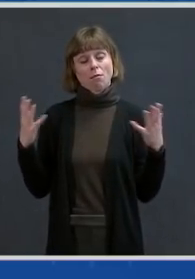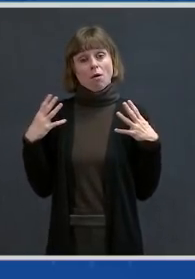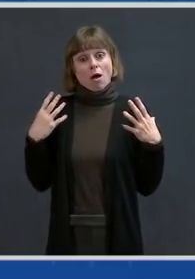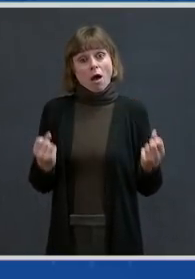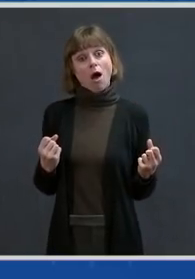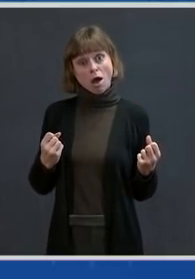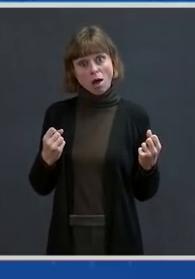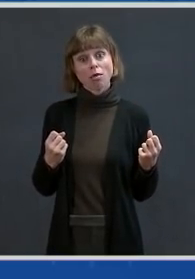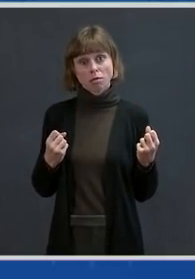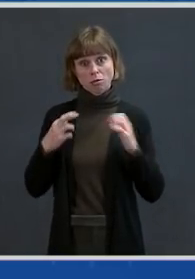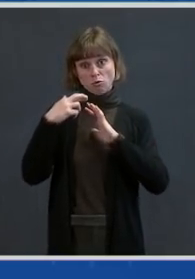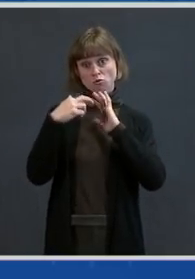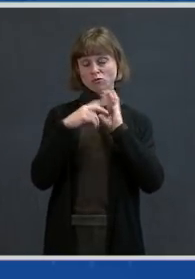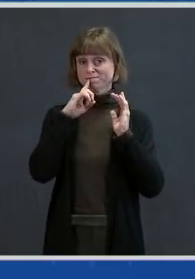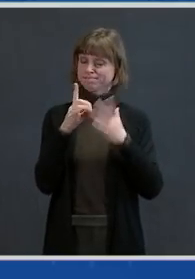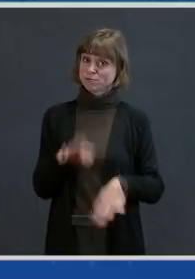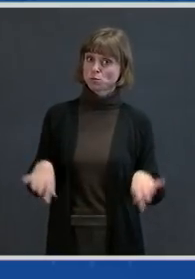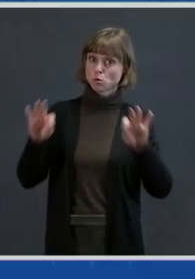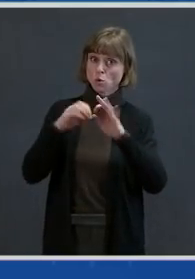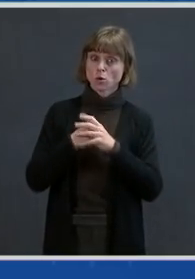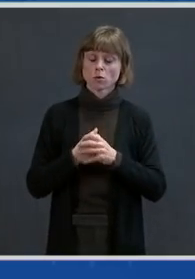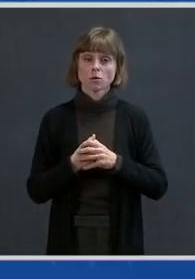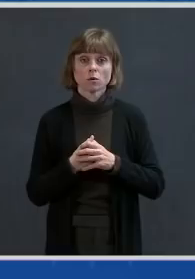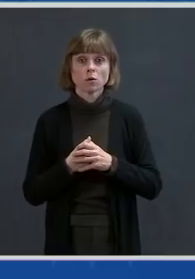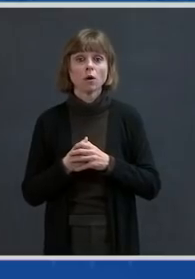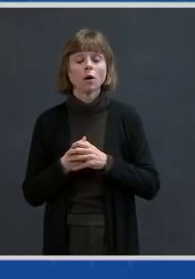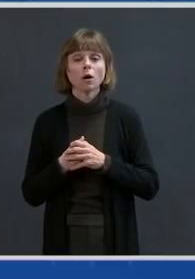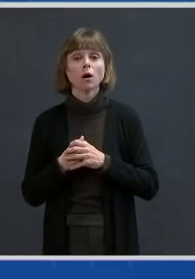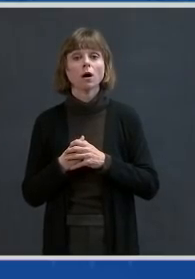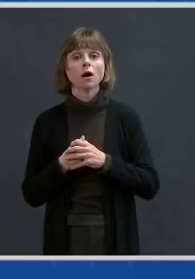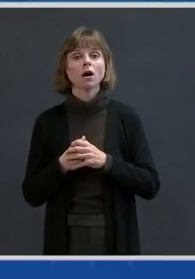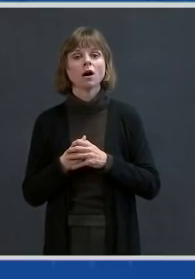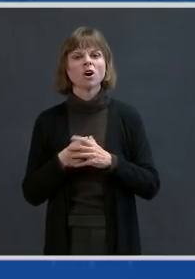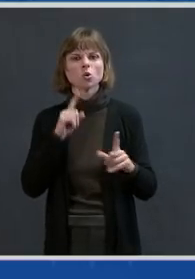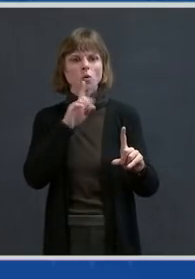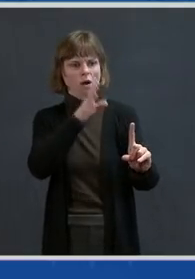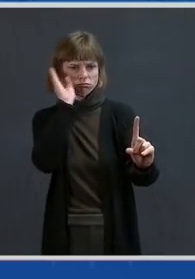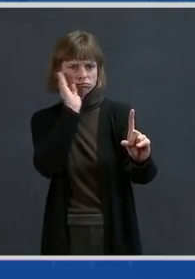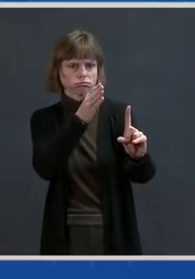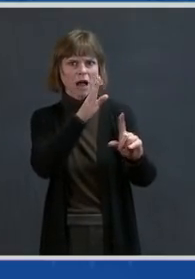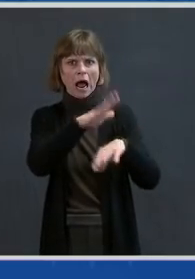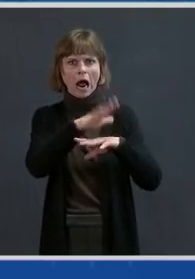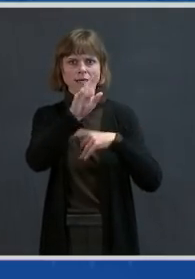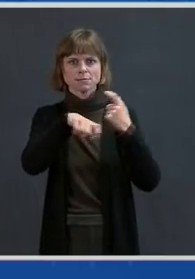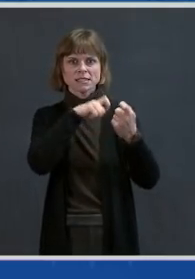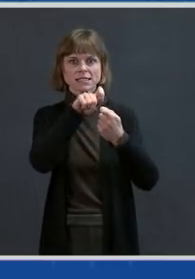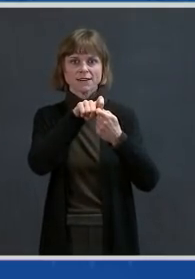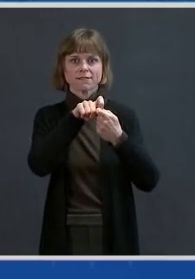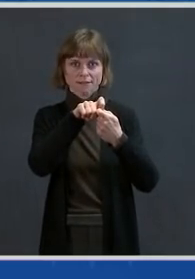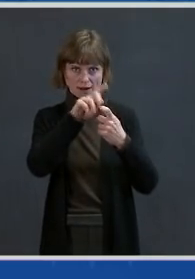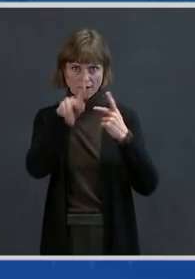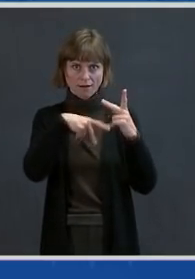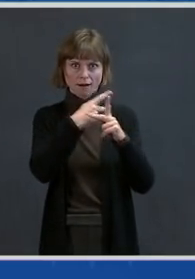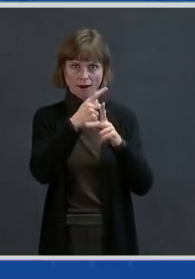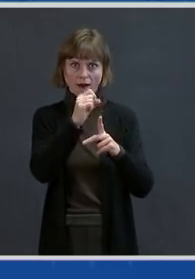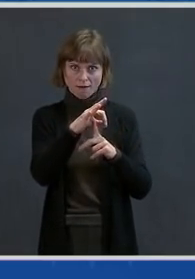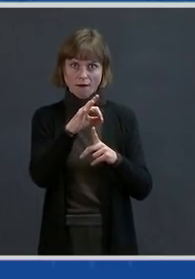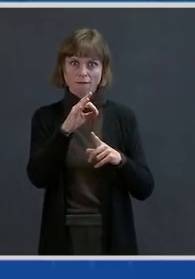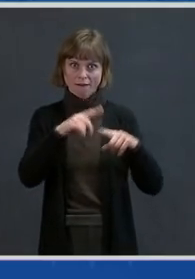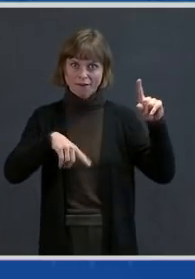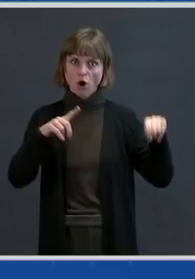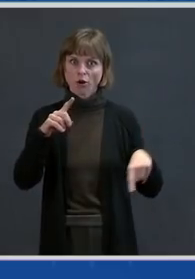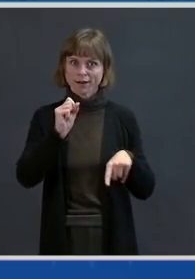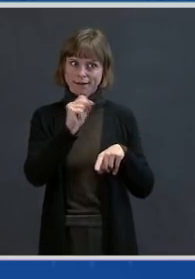mutants, the specific variants, as I've shown here. But there's another way to do it. And this has to do